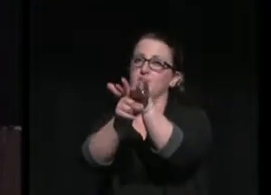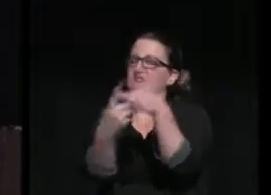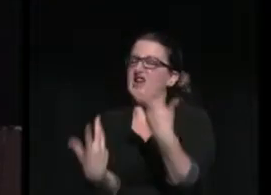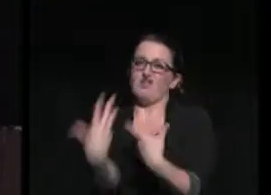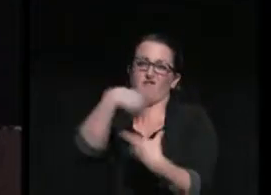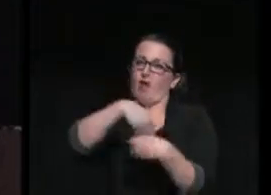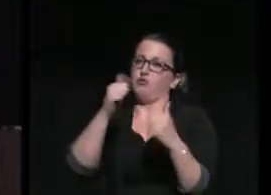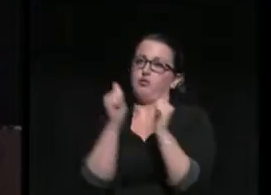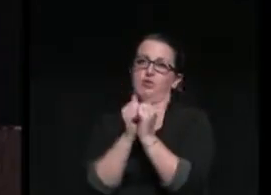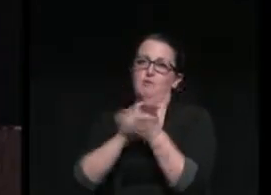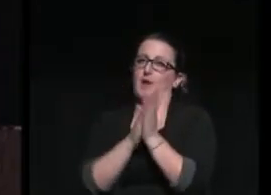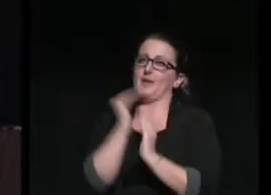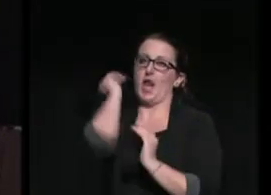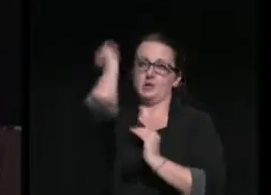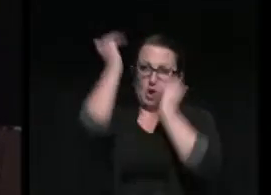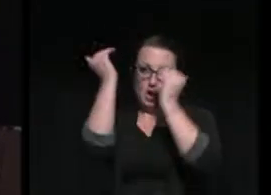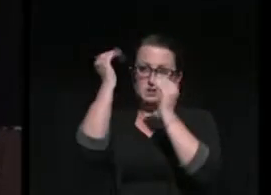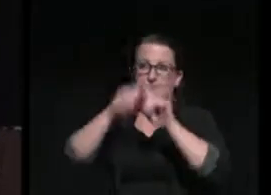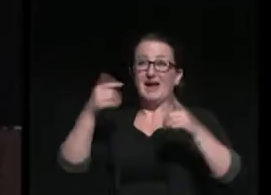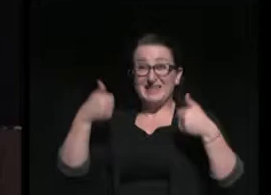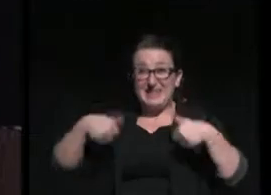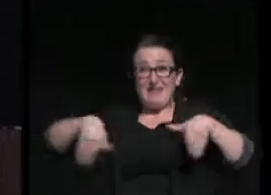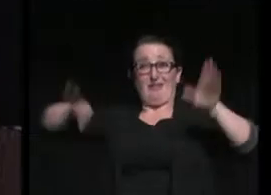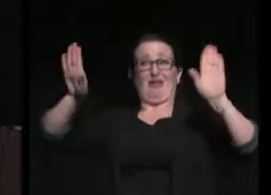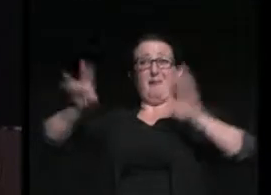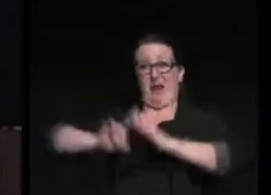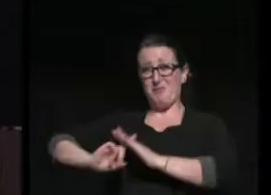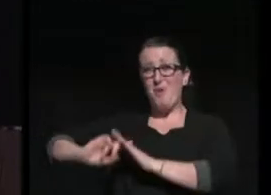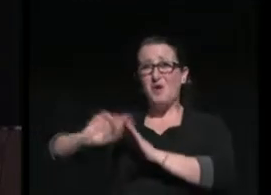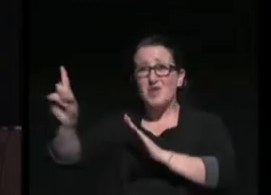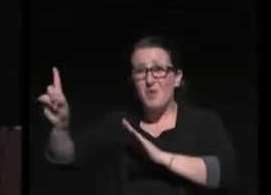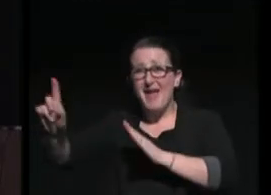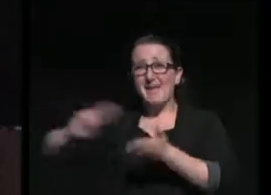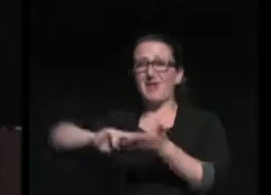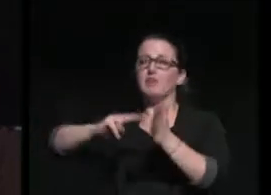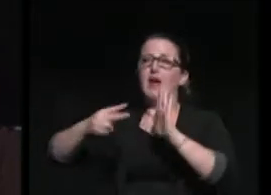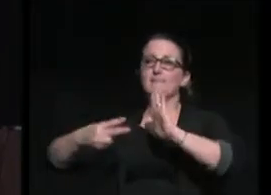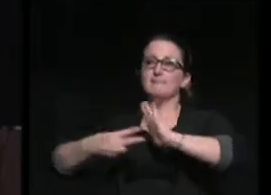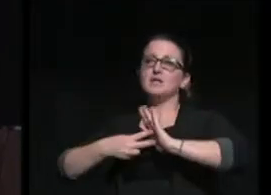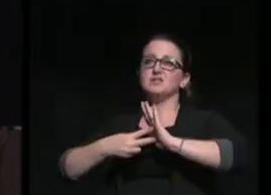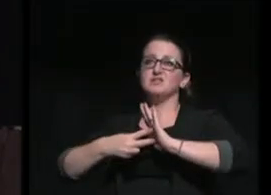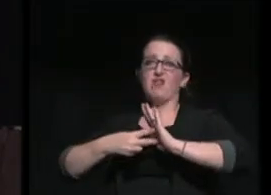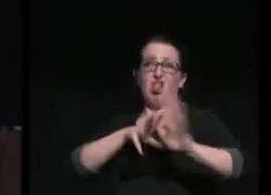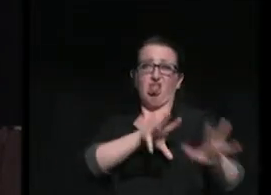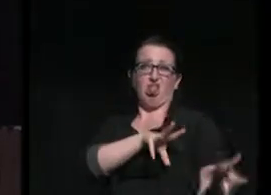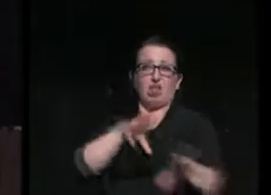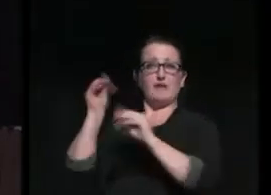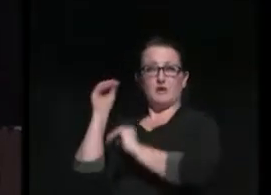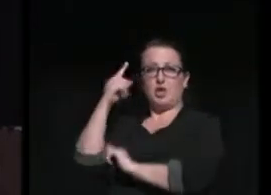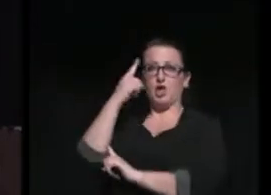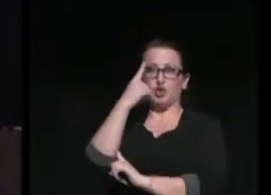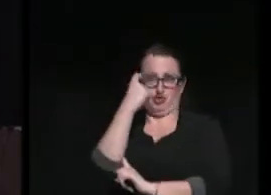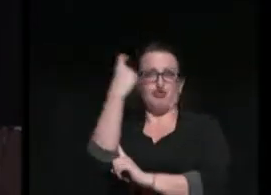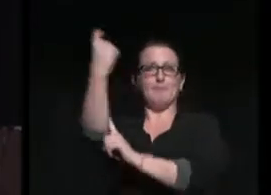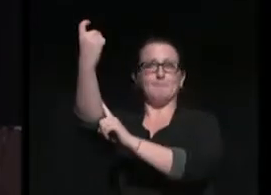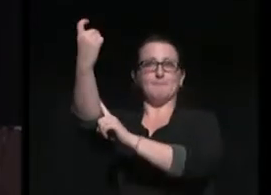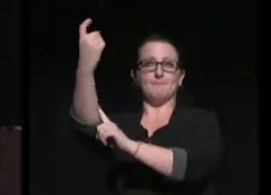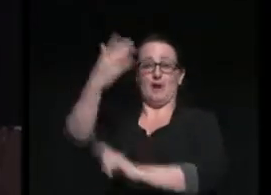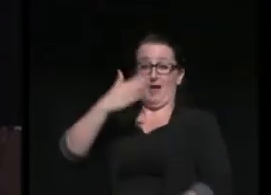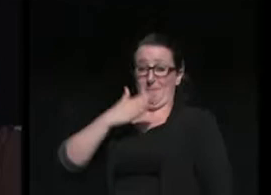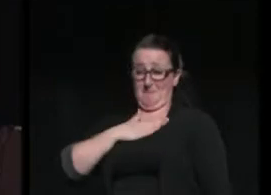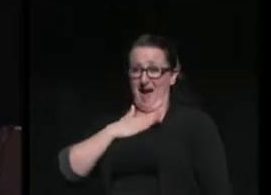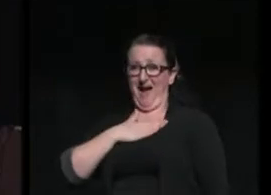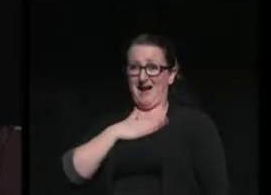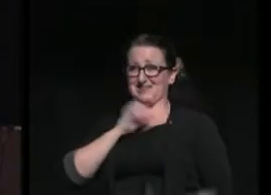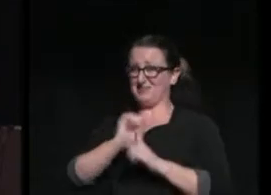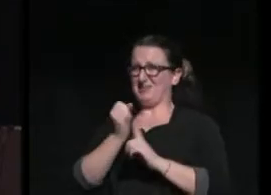But giving up and walking away also means walking away from a dream. In my case, it wasn't a dream to be